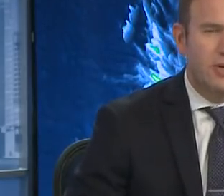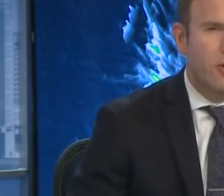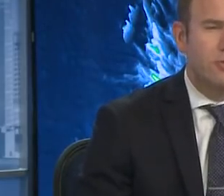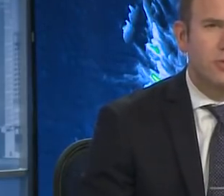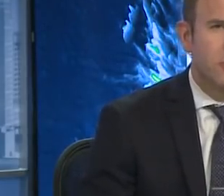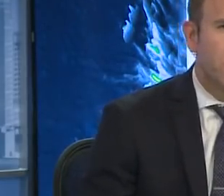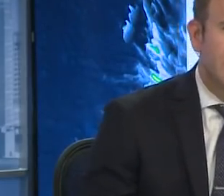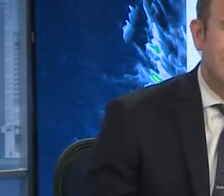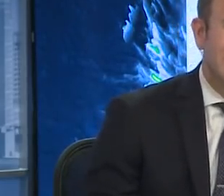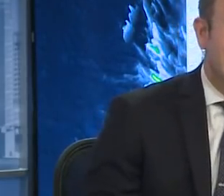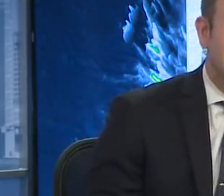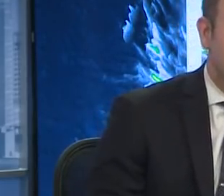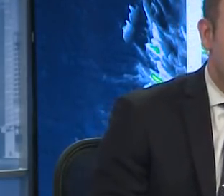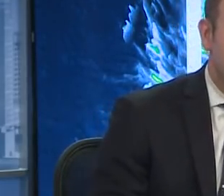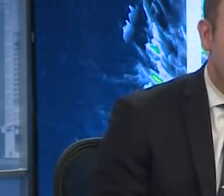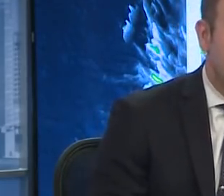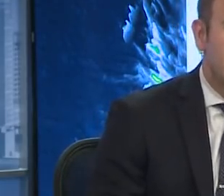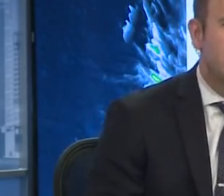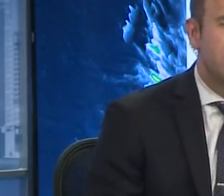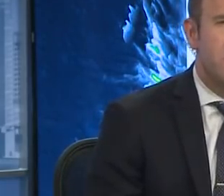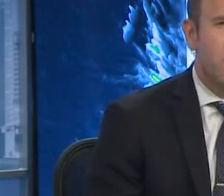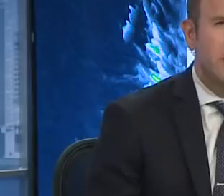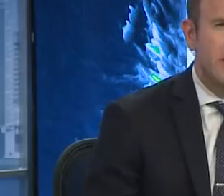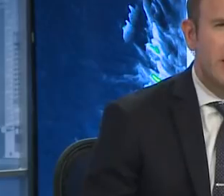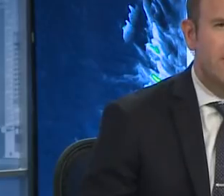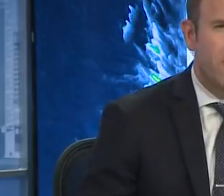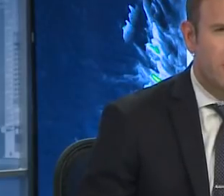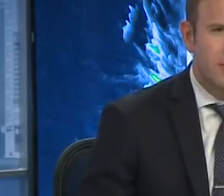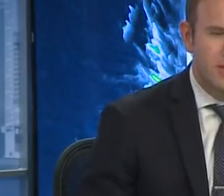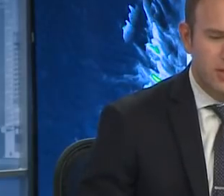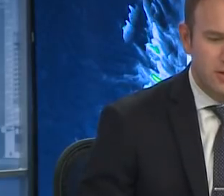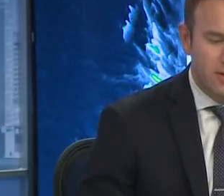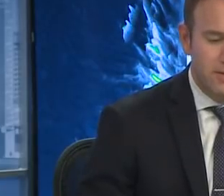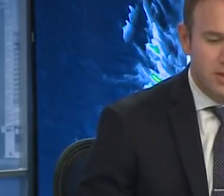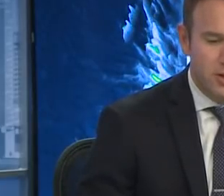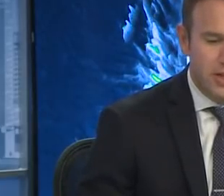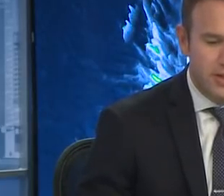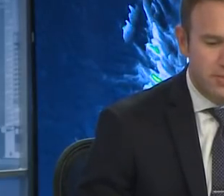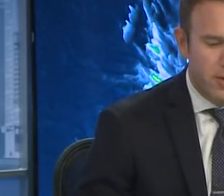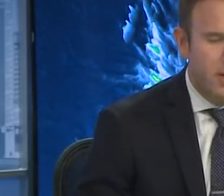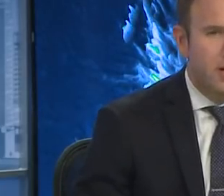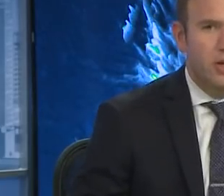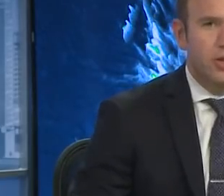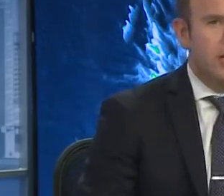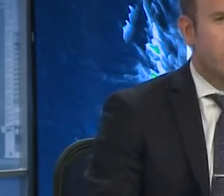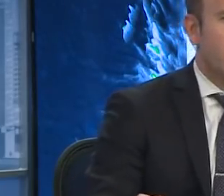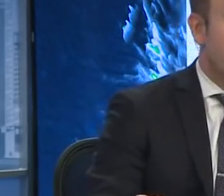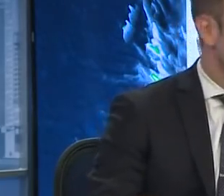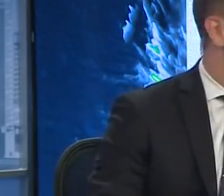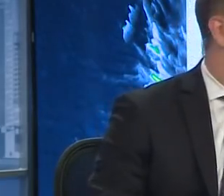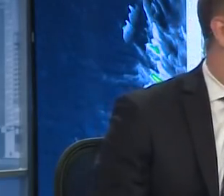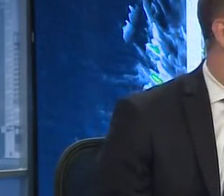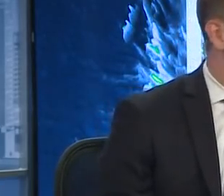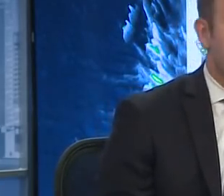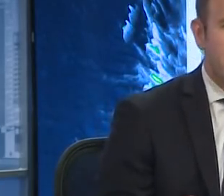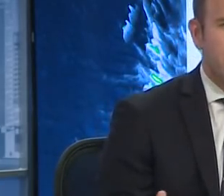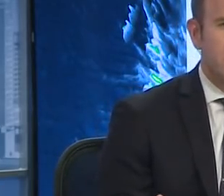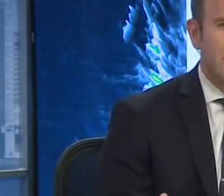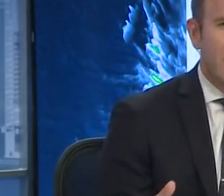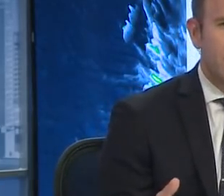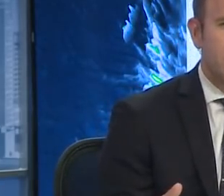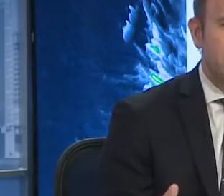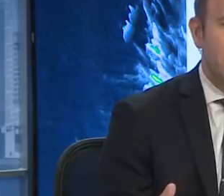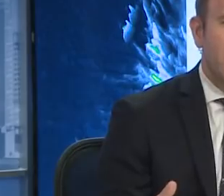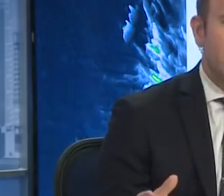today and goes through the weekend into Monday. So don't get a false sense of security at this point. Looking at the radar just a few seconds ago, it